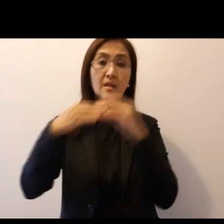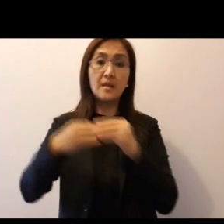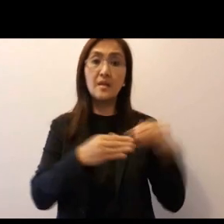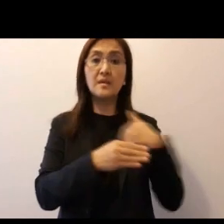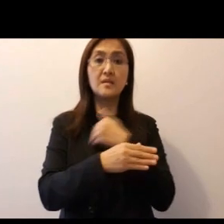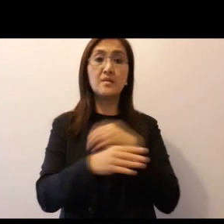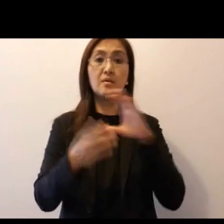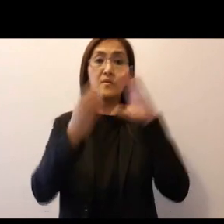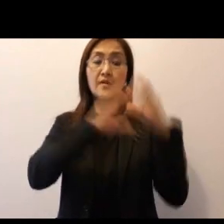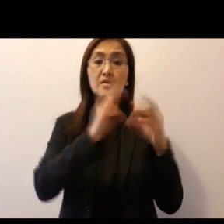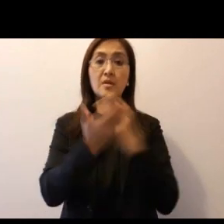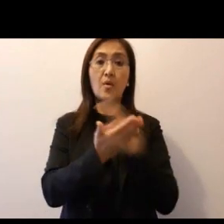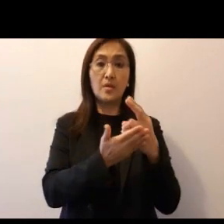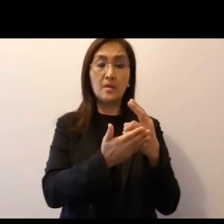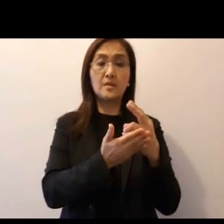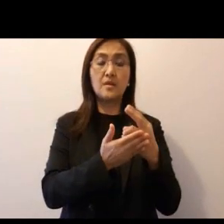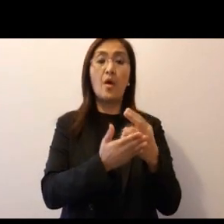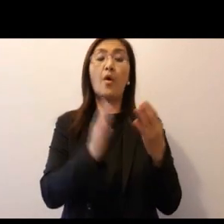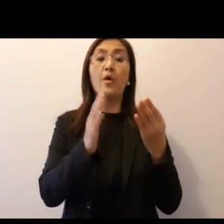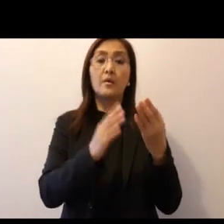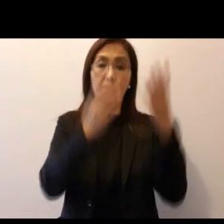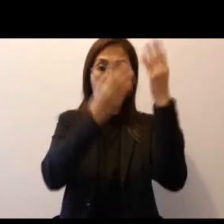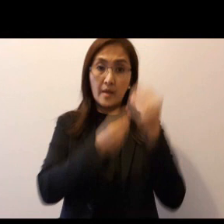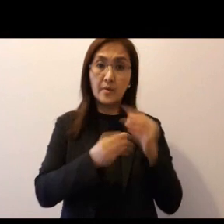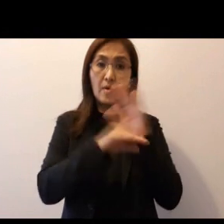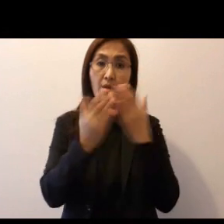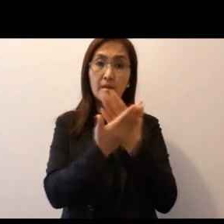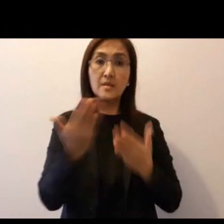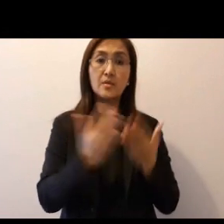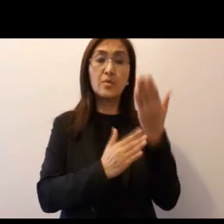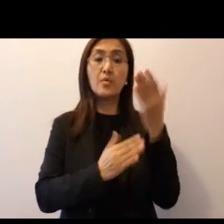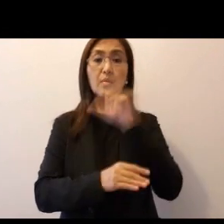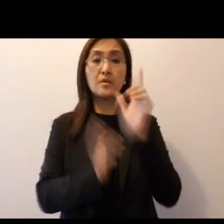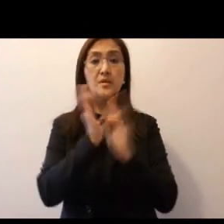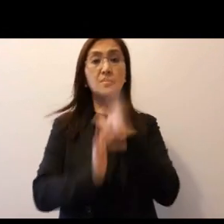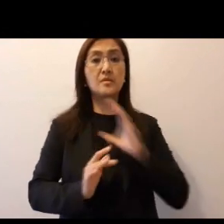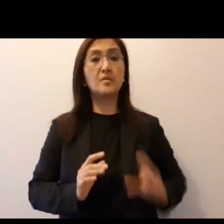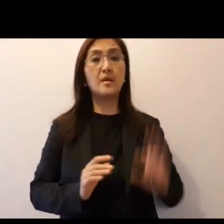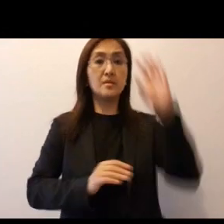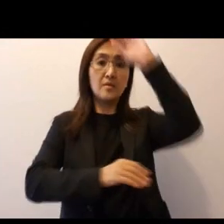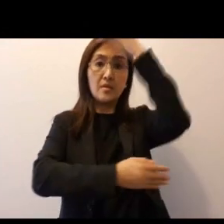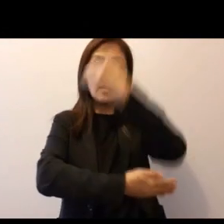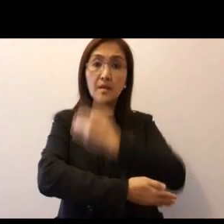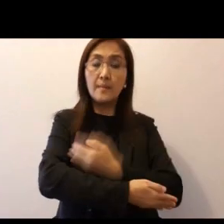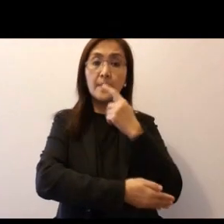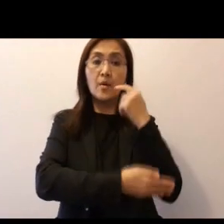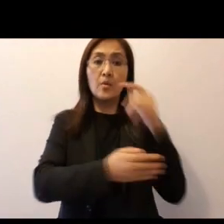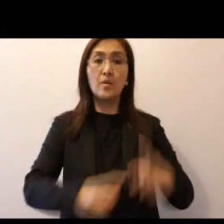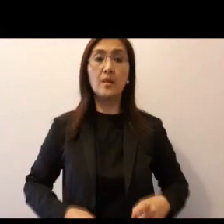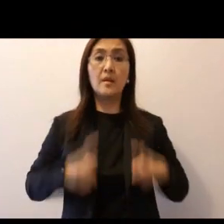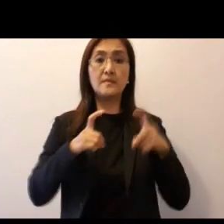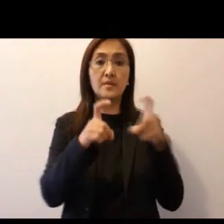conversion and holiness. Grant all these, through our Lord Jesus Christ your Son, who lives and